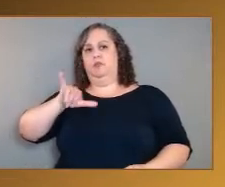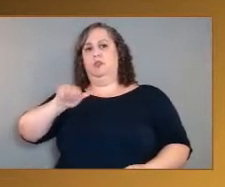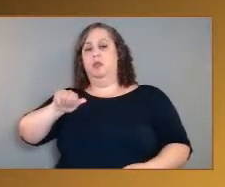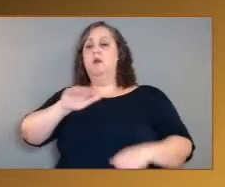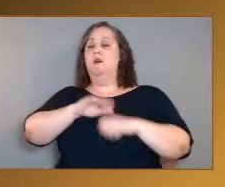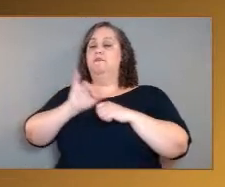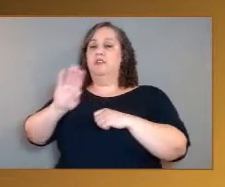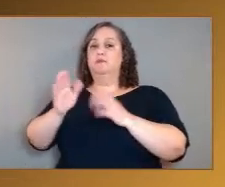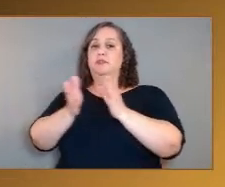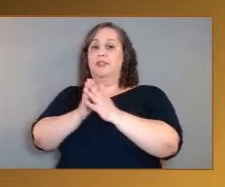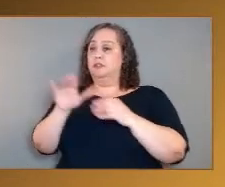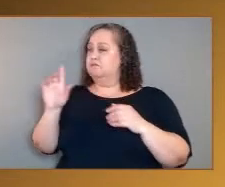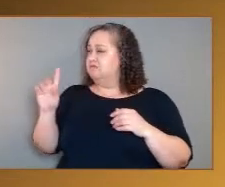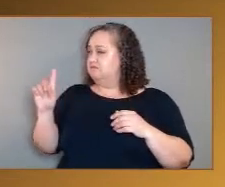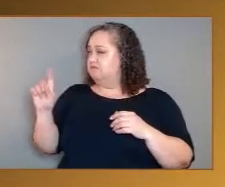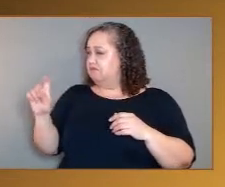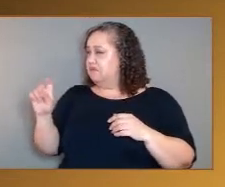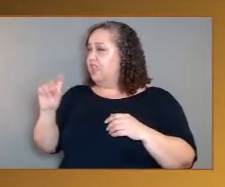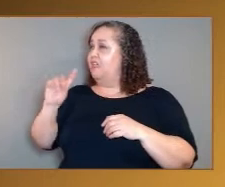gravity?